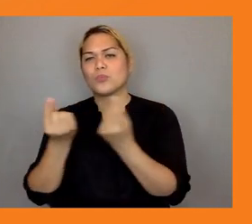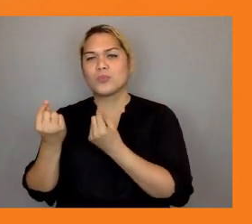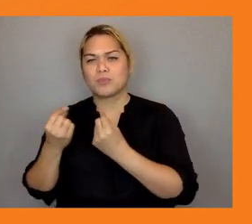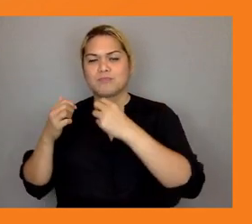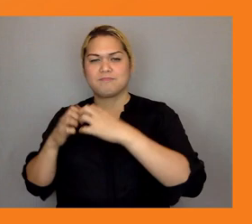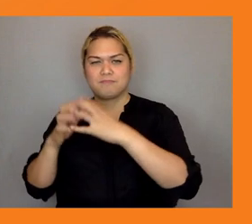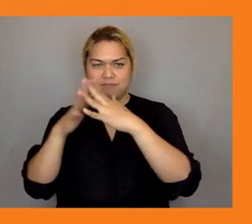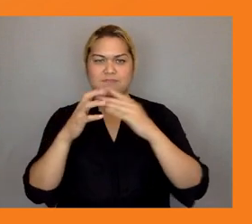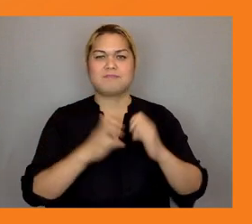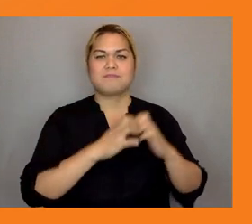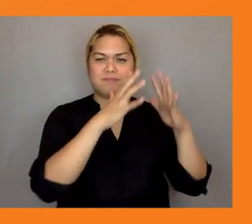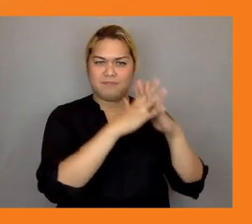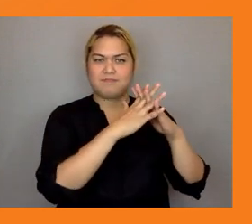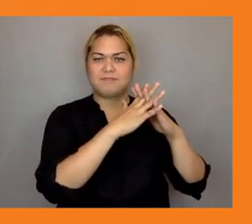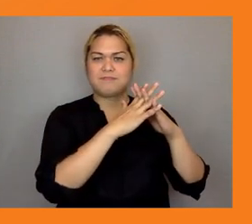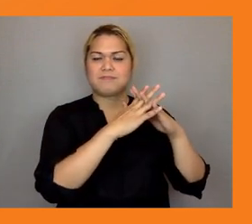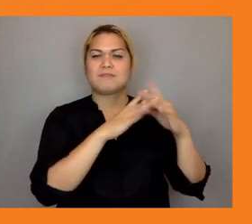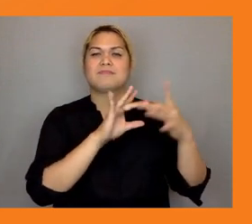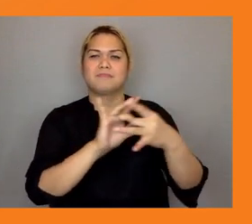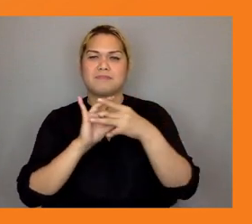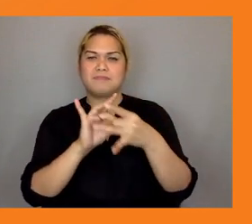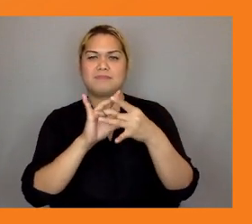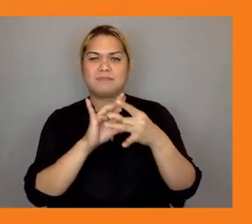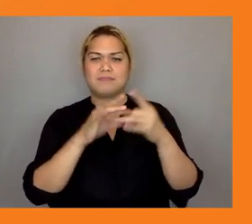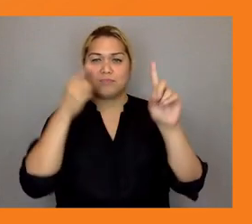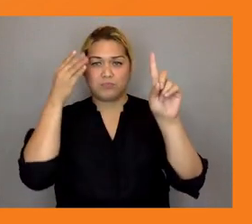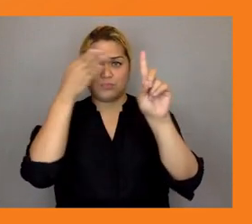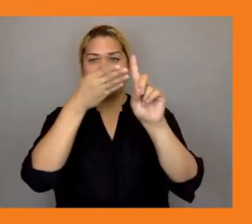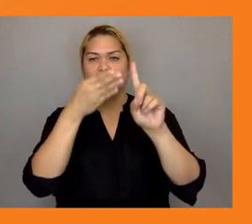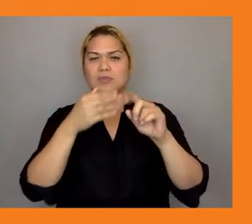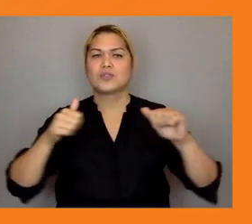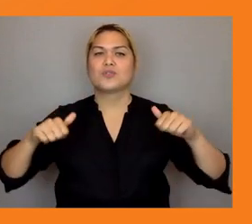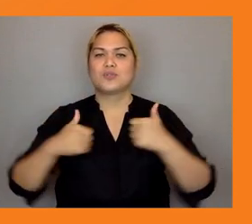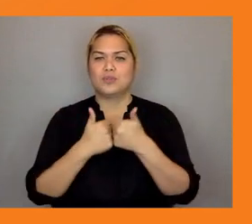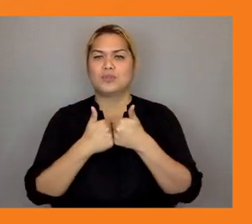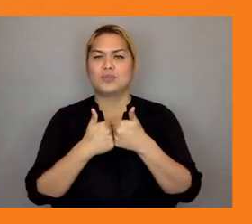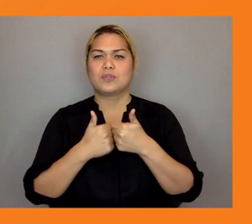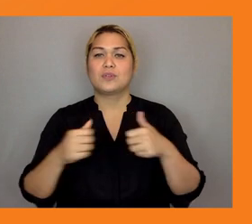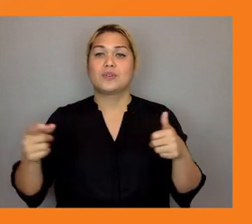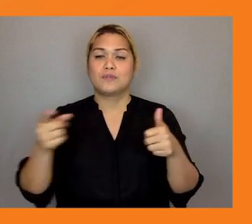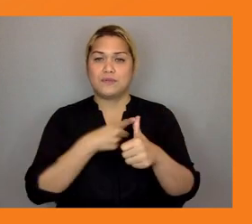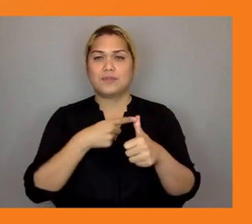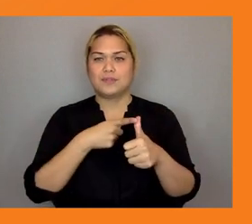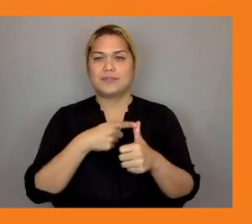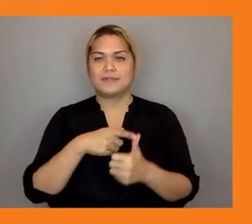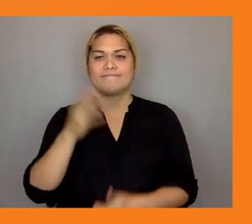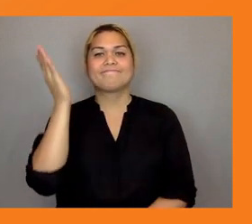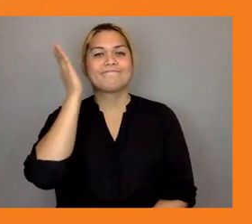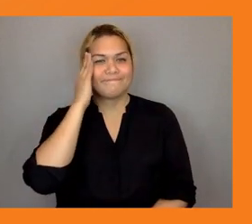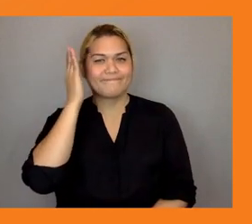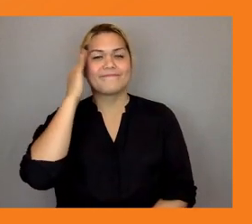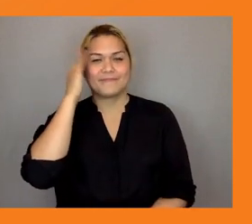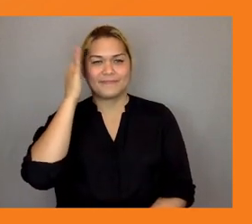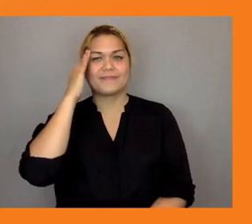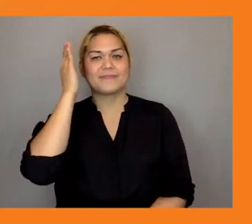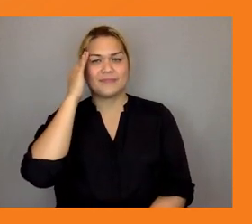address these challenges the first is awareness raising young people of course have much more at stake in